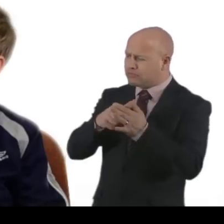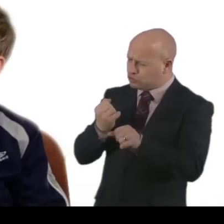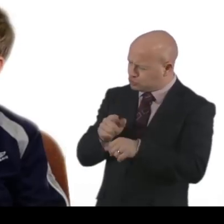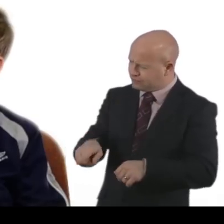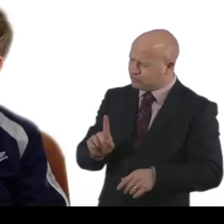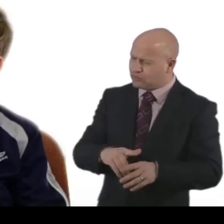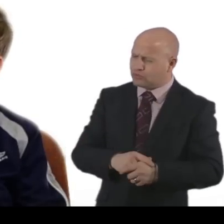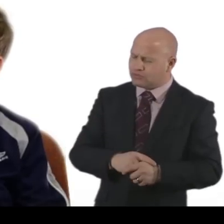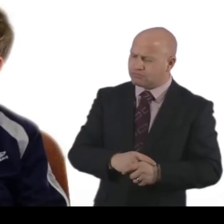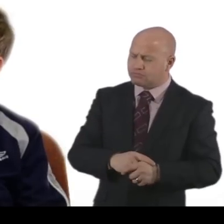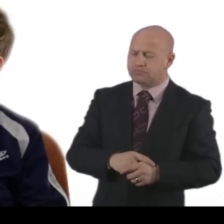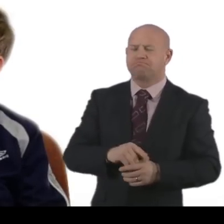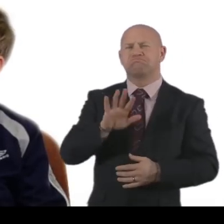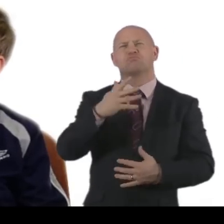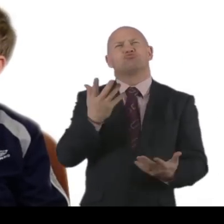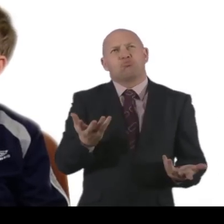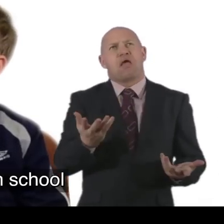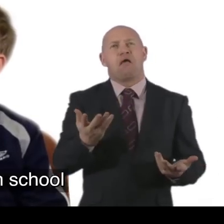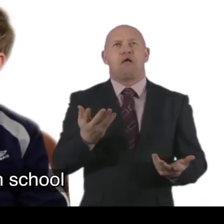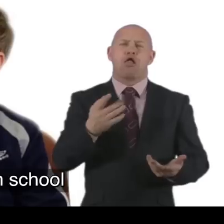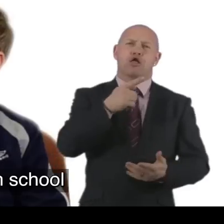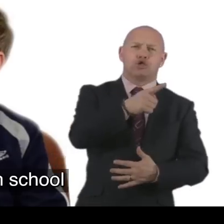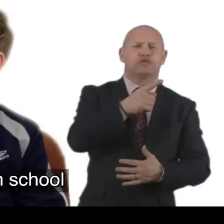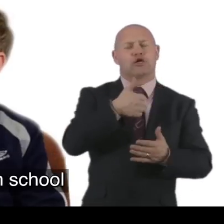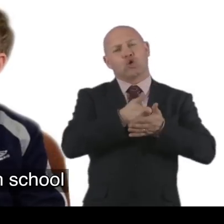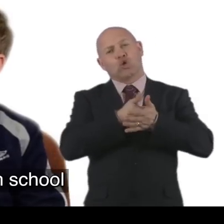What does Linda do for you? She.